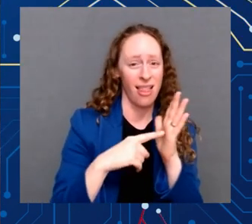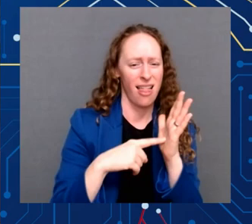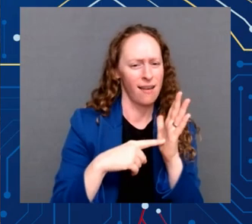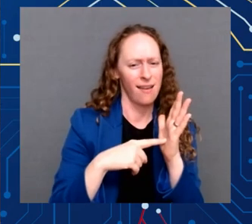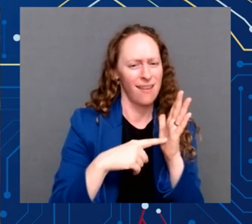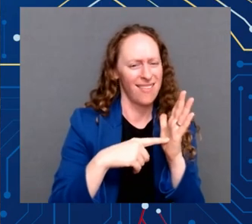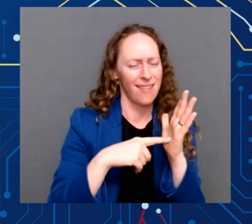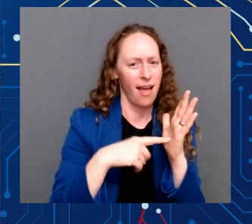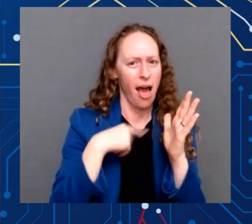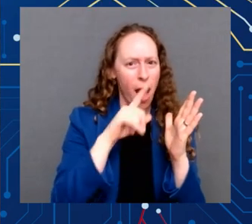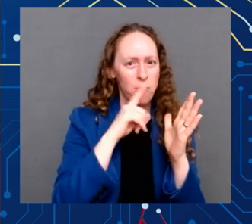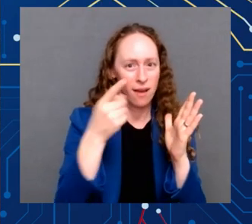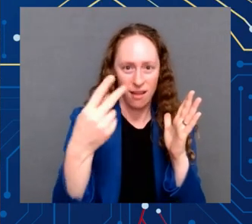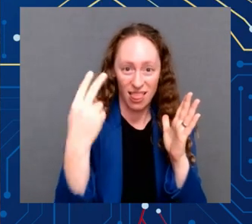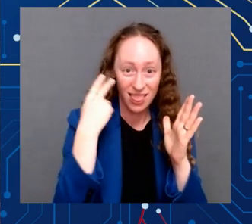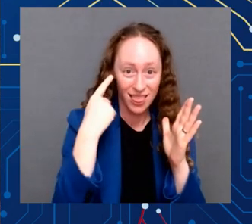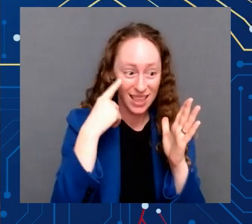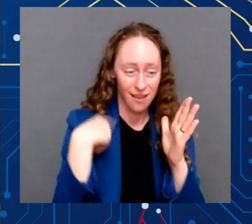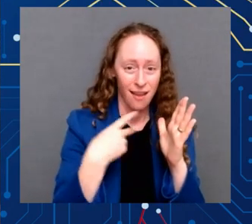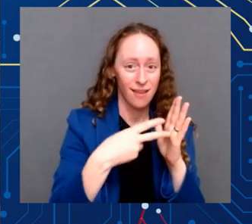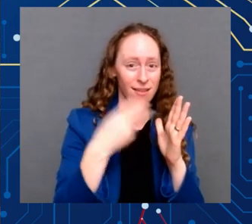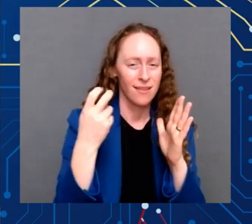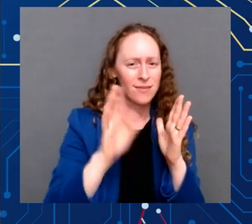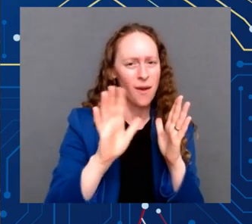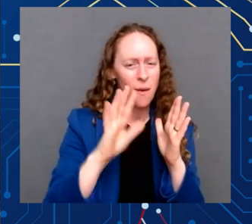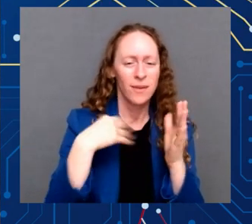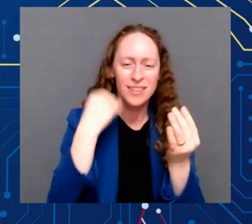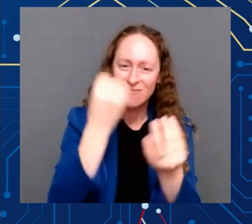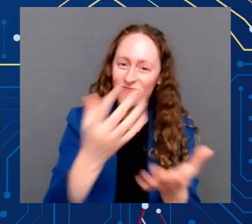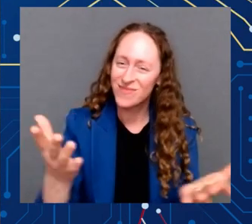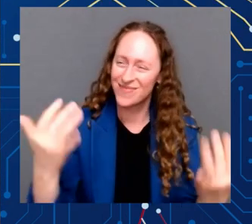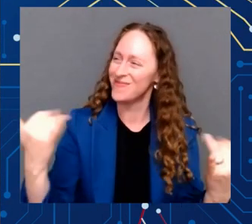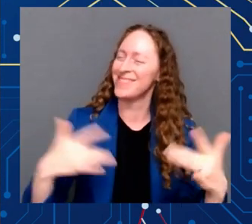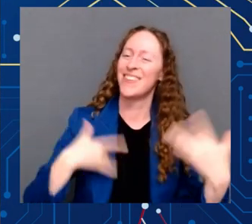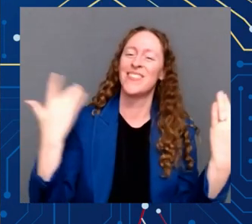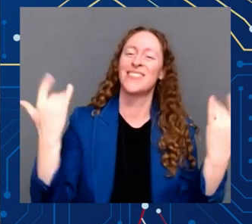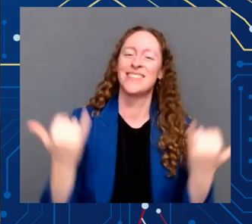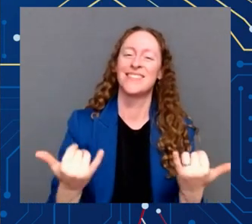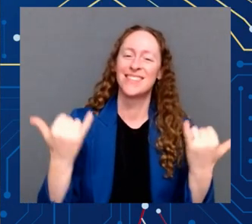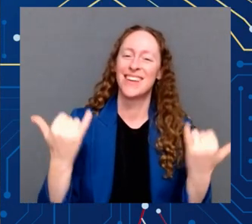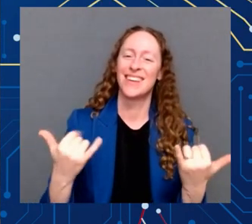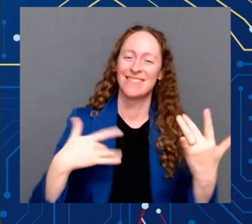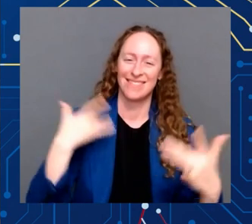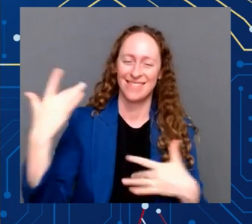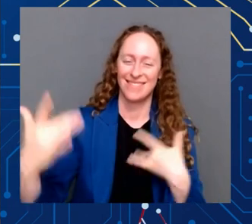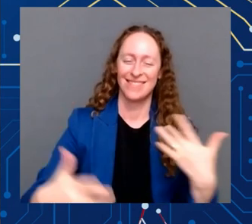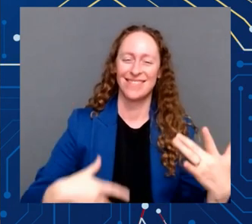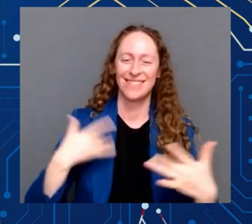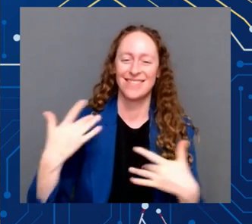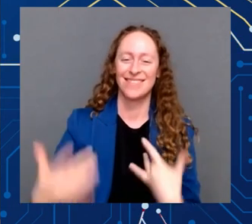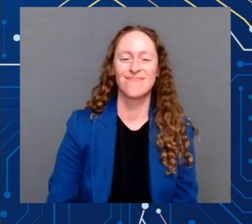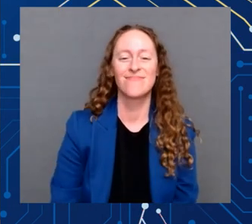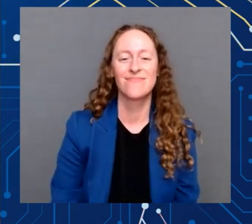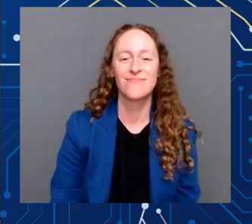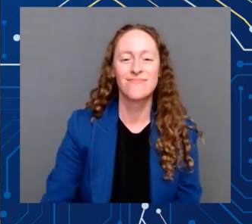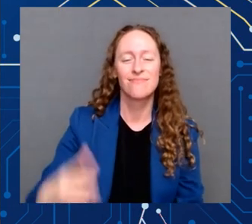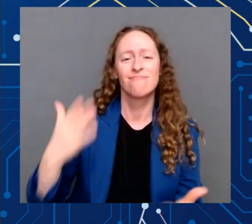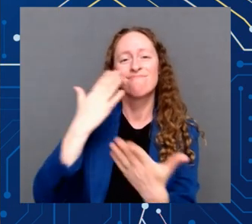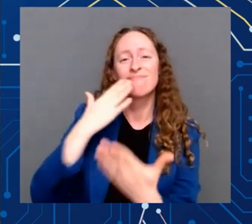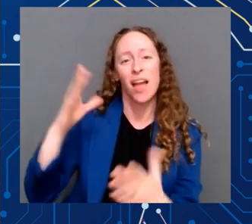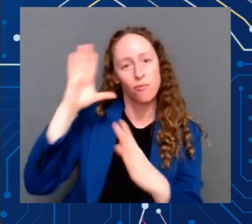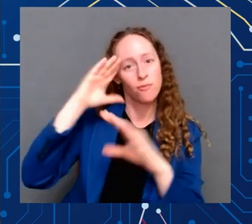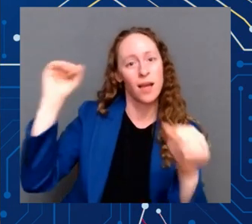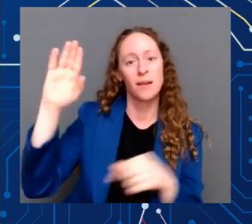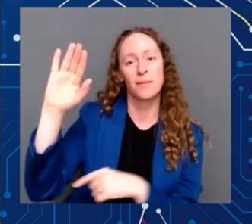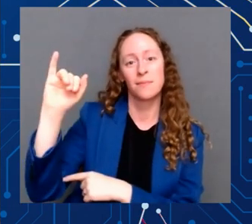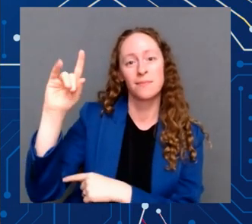It's a great day. Thank you, President Biden, for inviting us to the White House. Thank you, Speaker Pelosi and